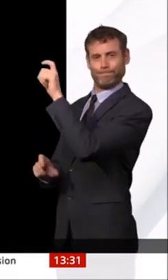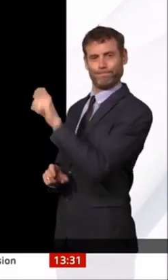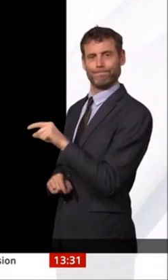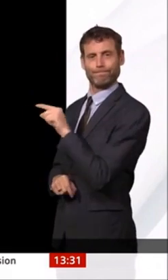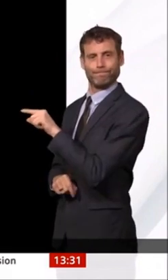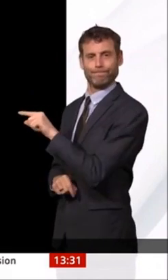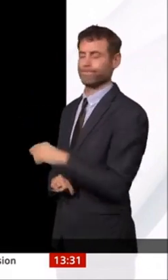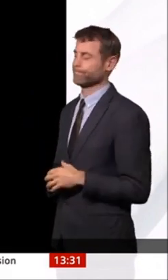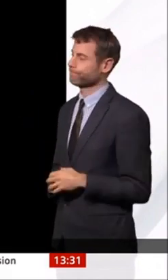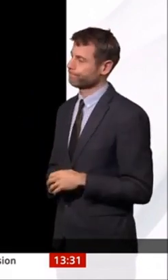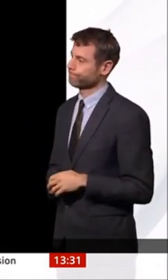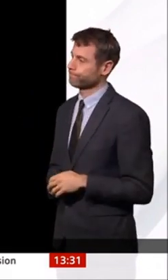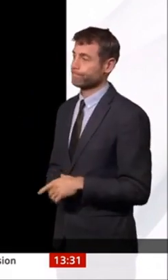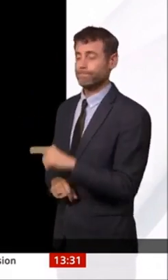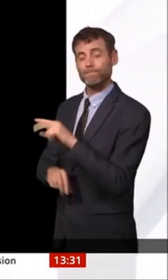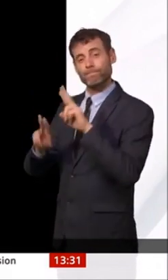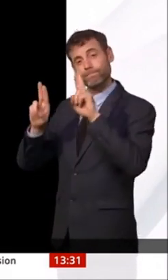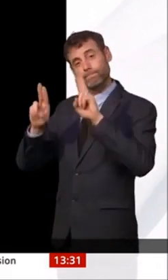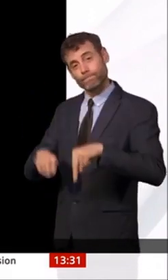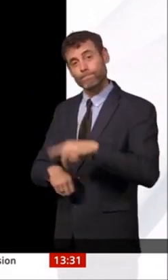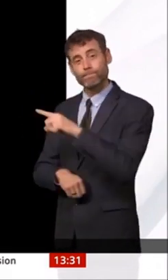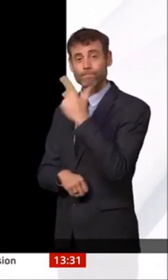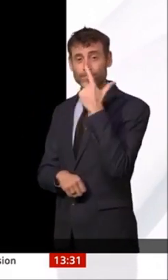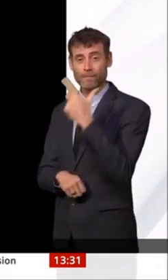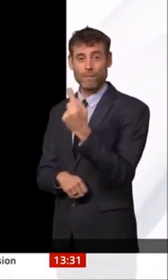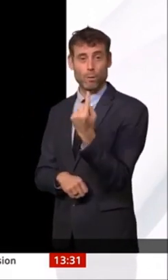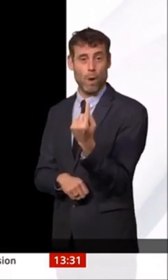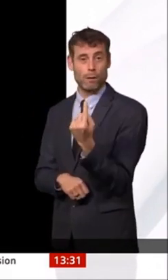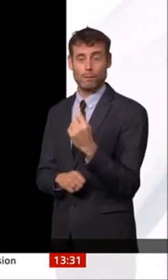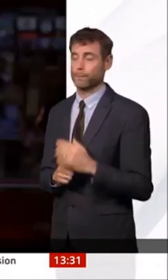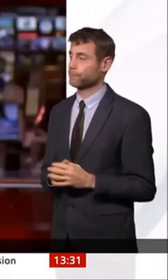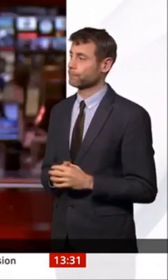Kirstie Alley, who's died at the age of 71. Kirstie Alley, you.